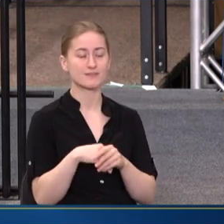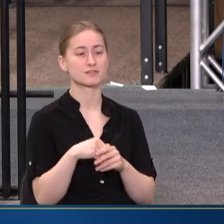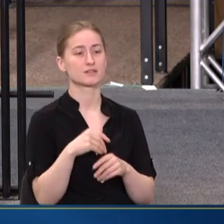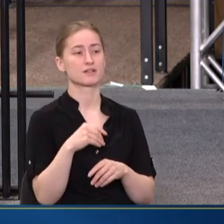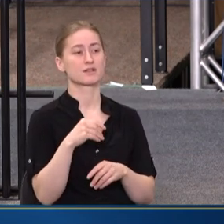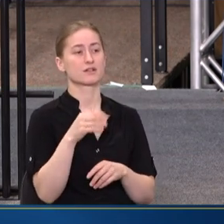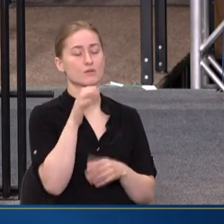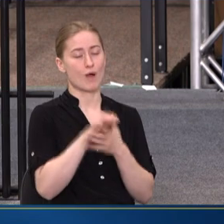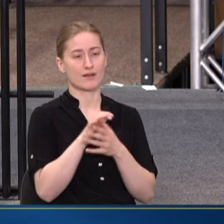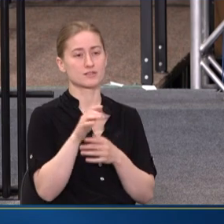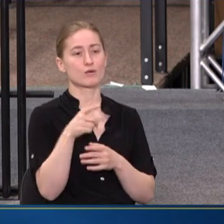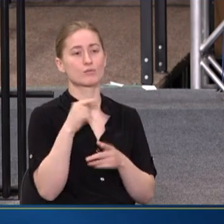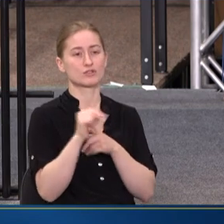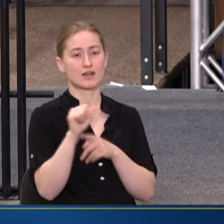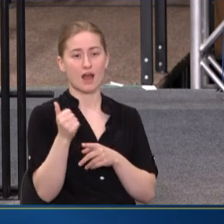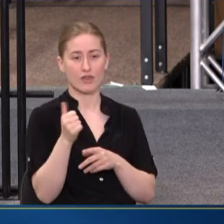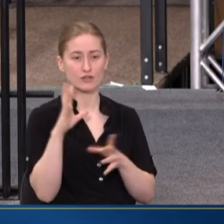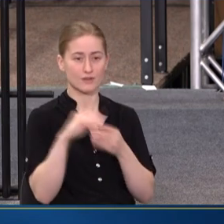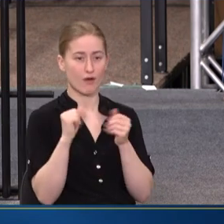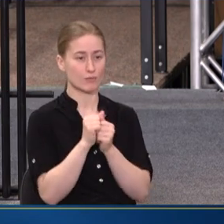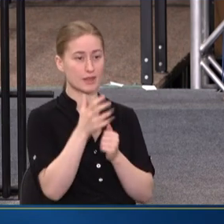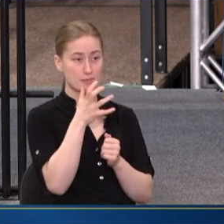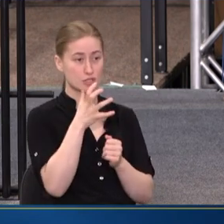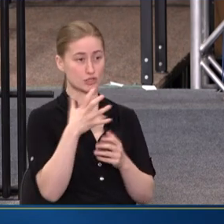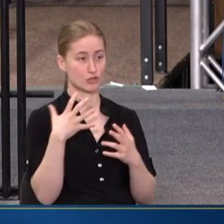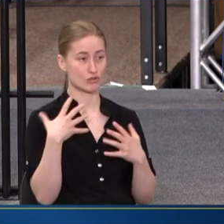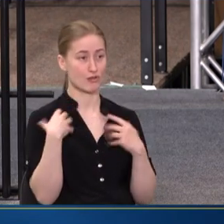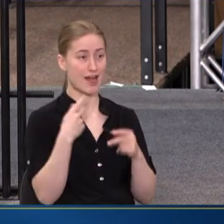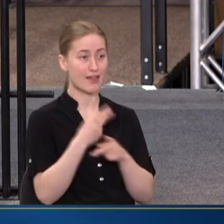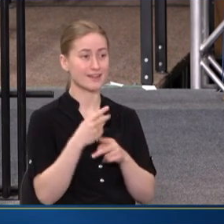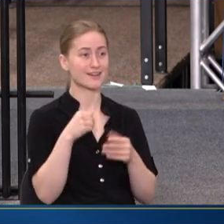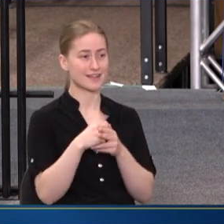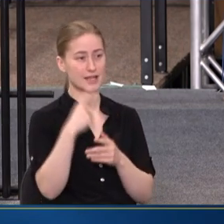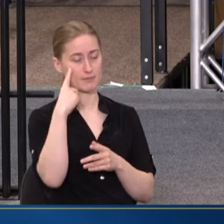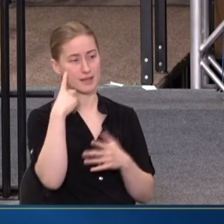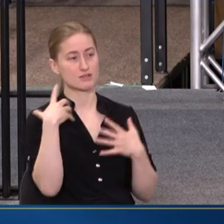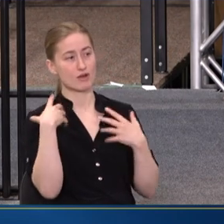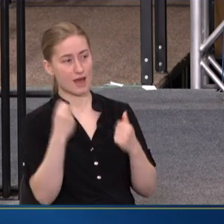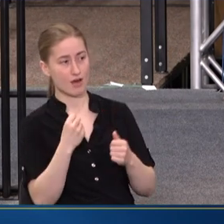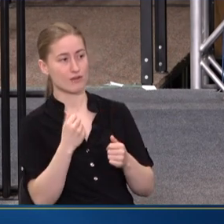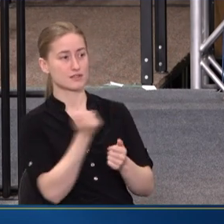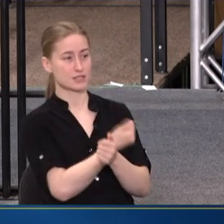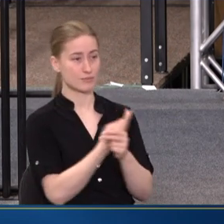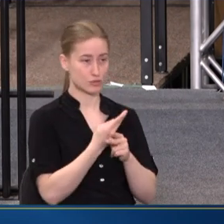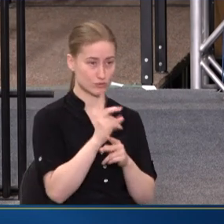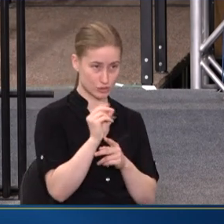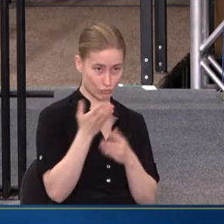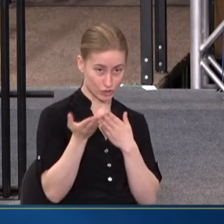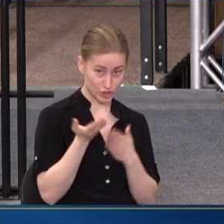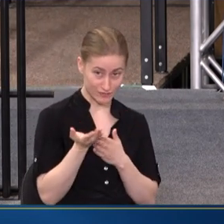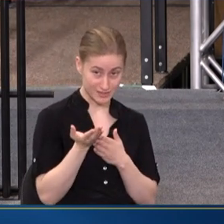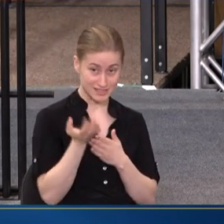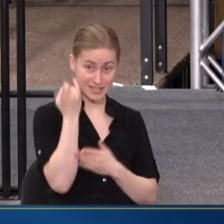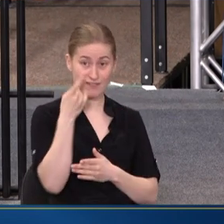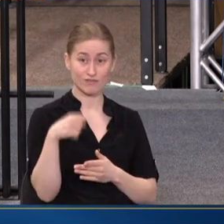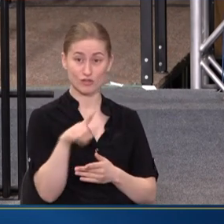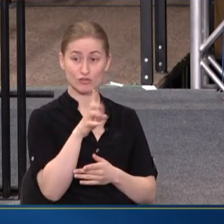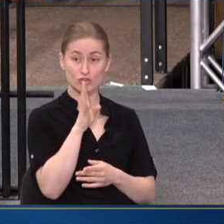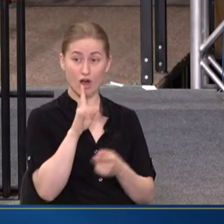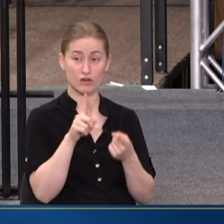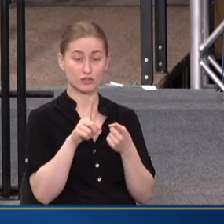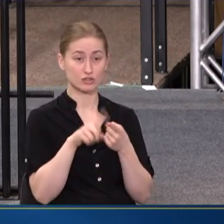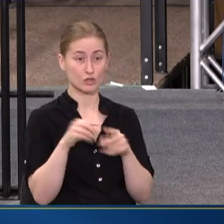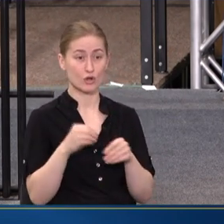OTHERS INVOLVED IN MATERNAL HEALTH CARE IN MENTAL HEALTH AND SUBSTANCE USE DISORDER SERVICES. IF YOU TALK TO